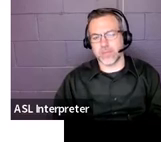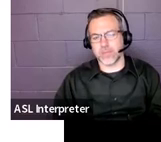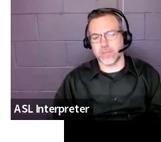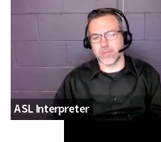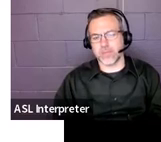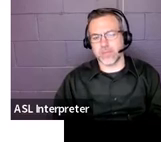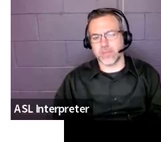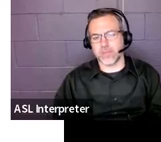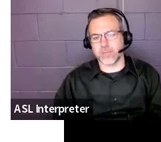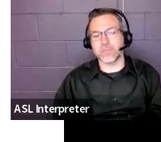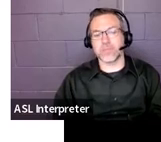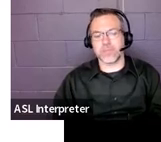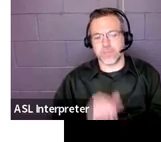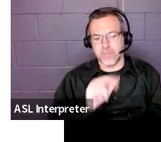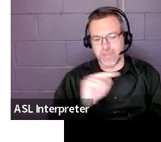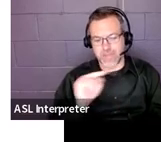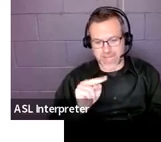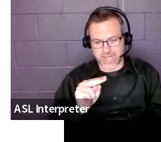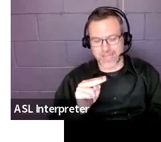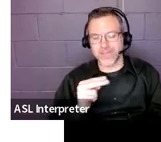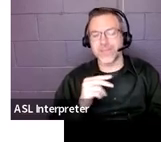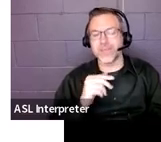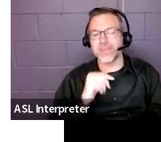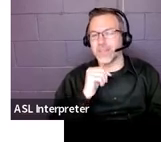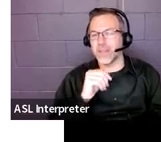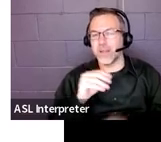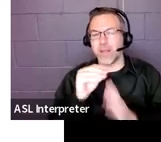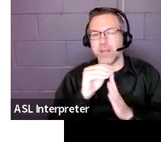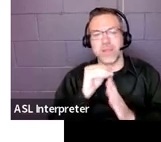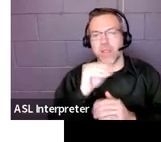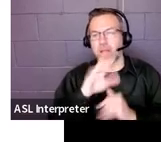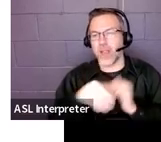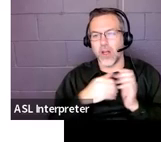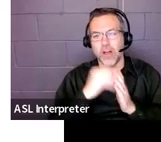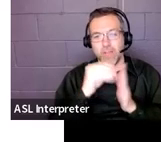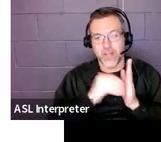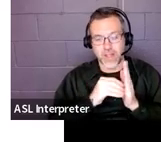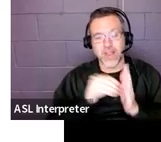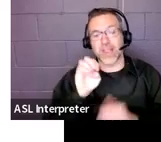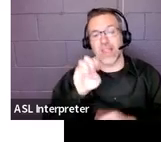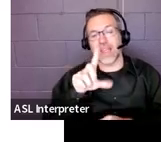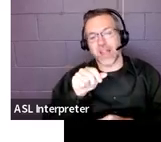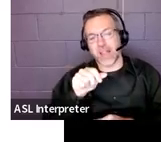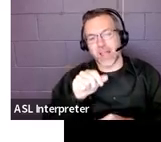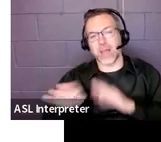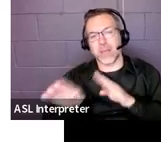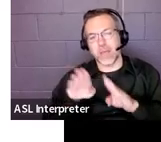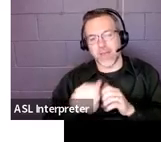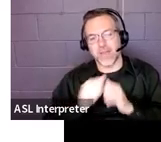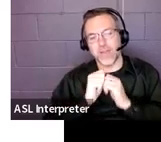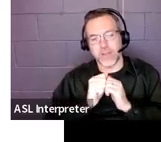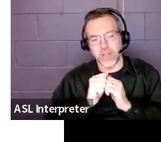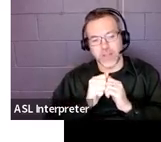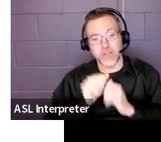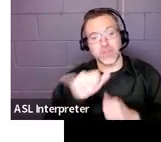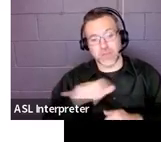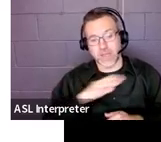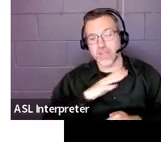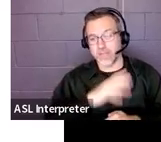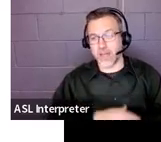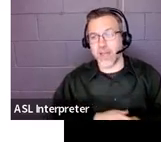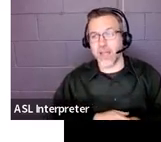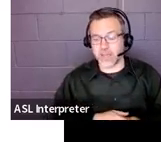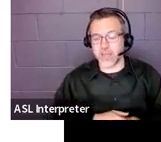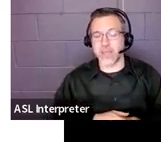absolutely correct. The boxes are not all filled in. ELA and behavior together is perfectly fine. If the